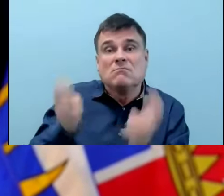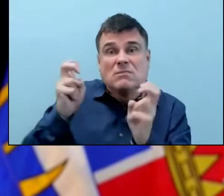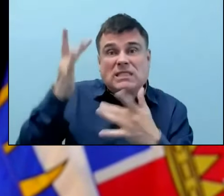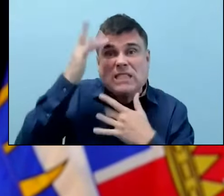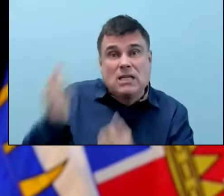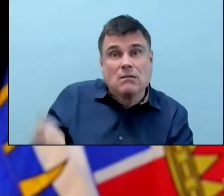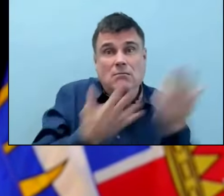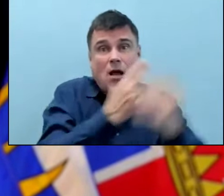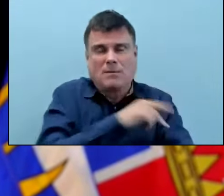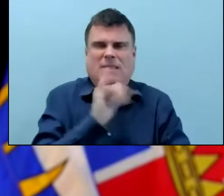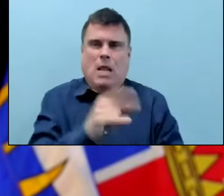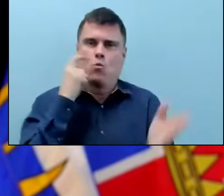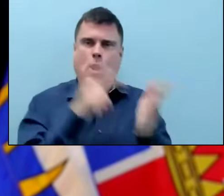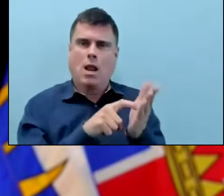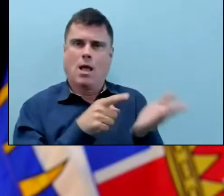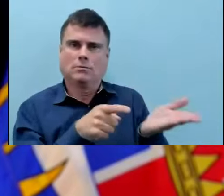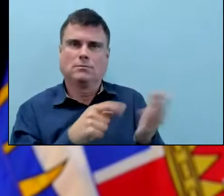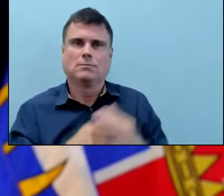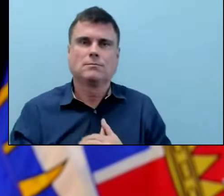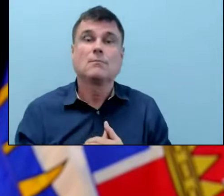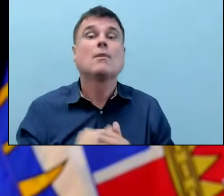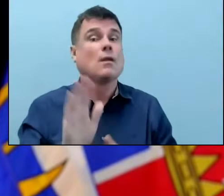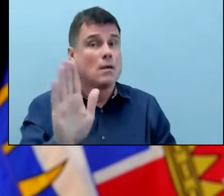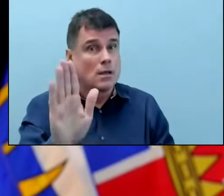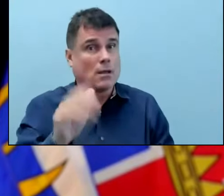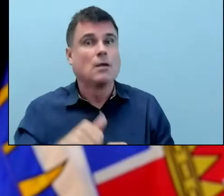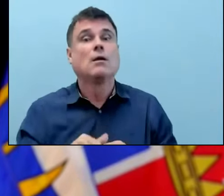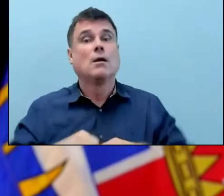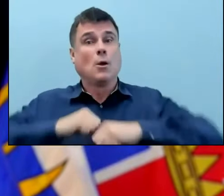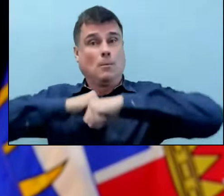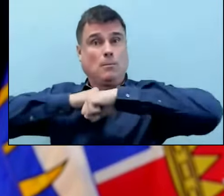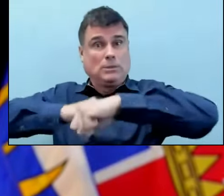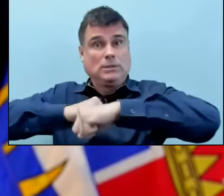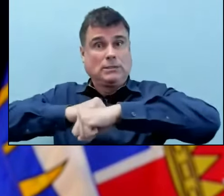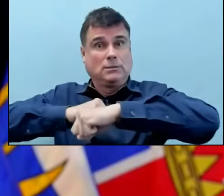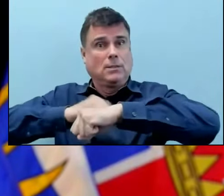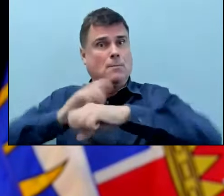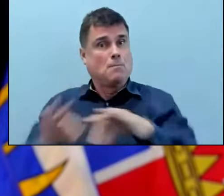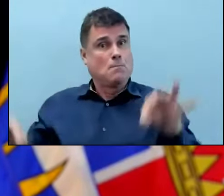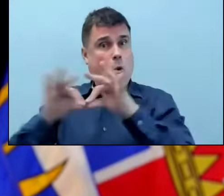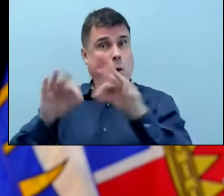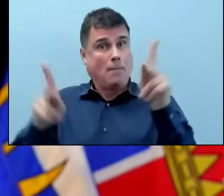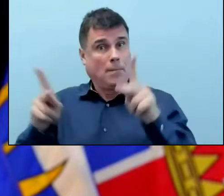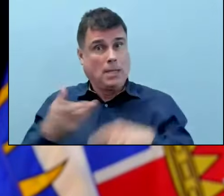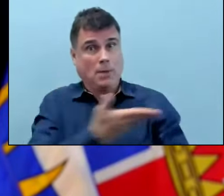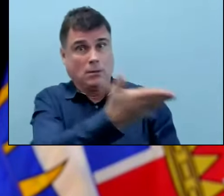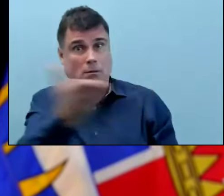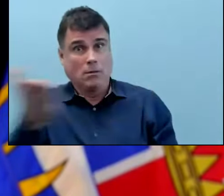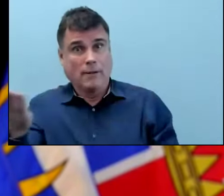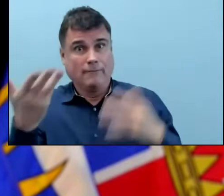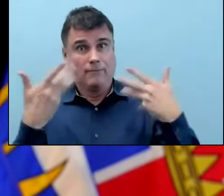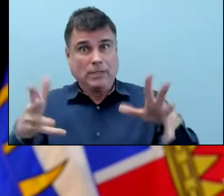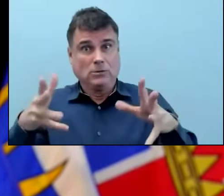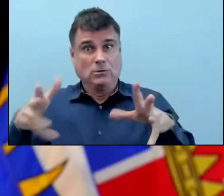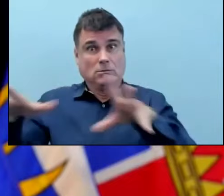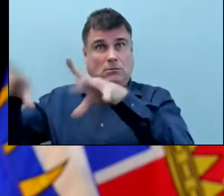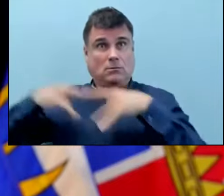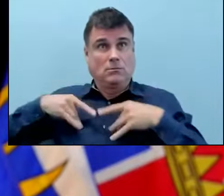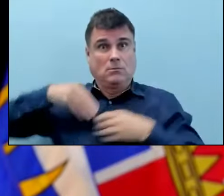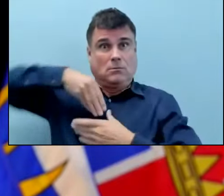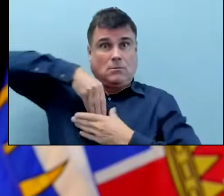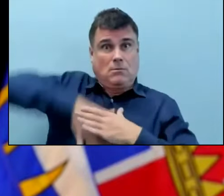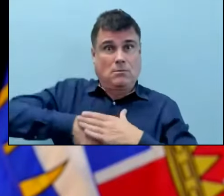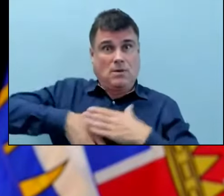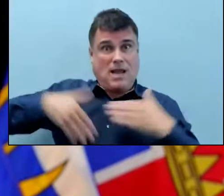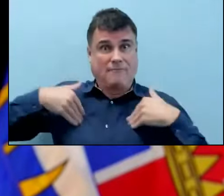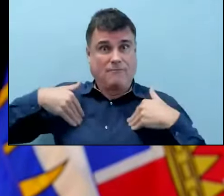is important. People who get infected with this virus can develop long symptoms, even if they